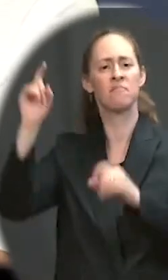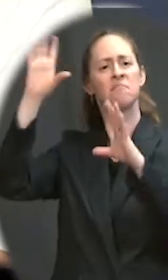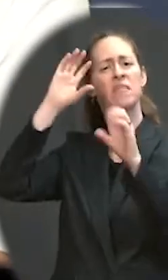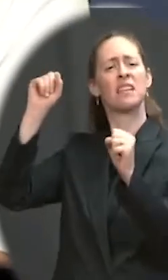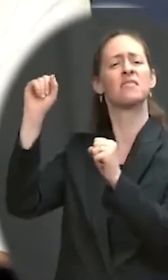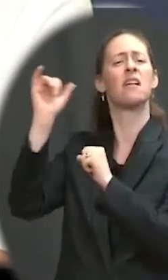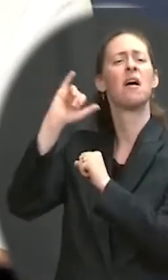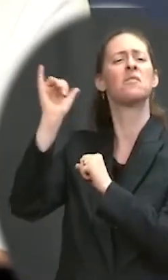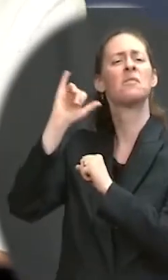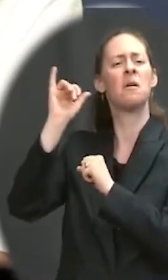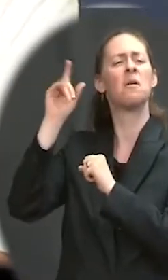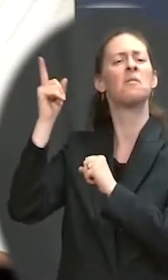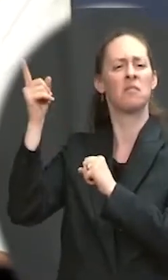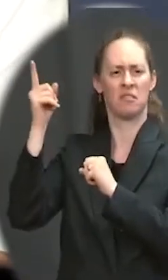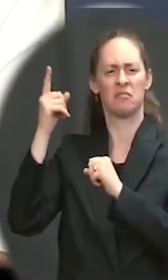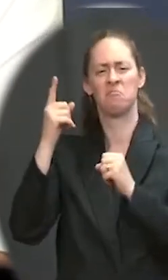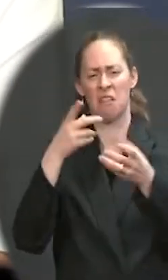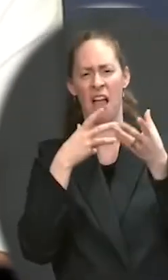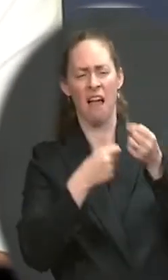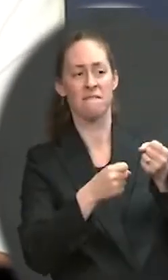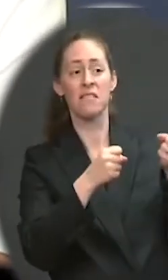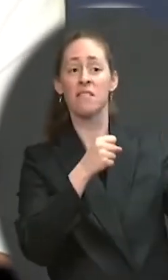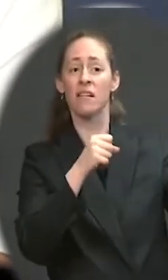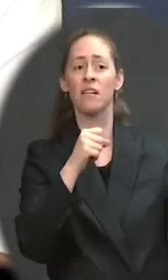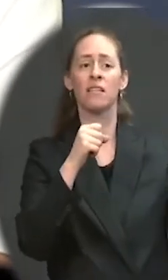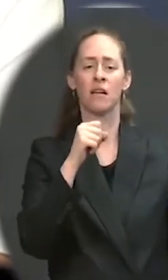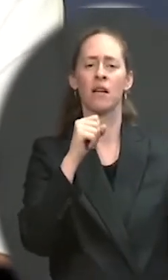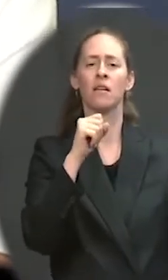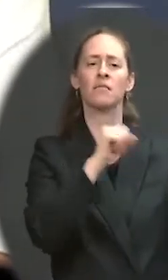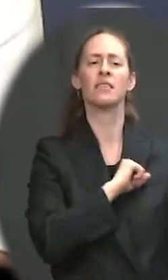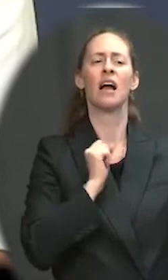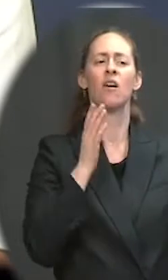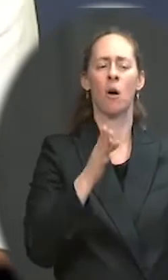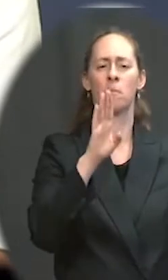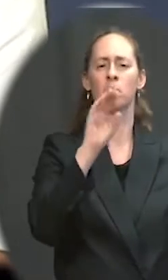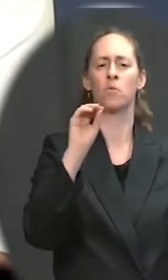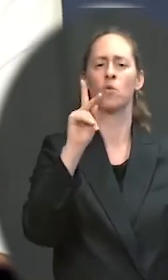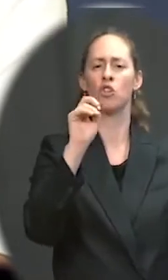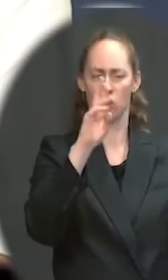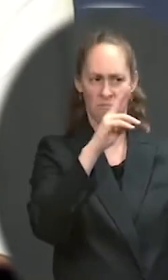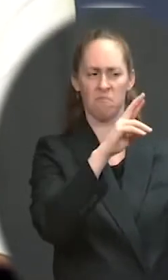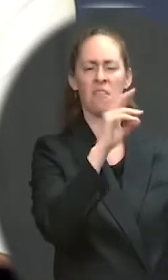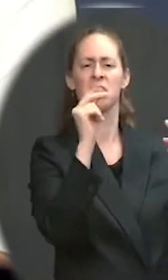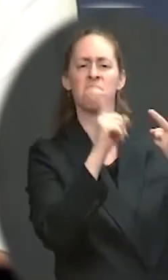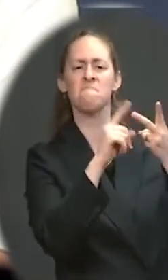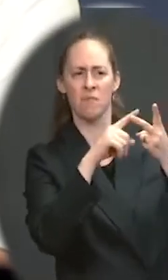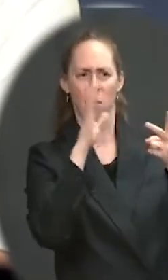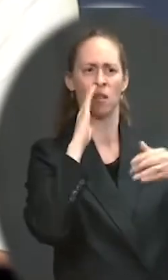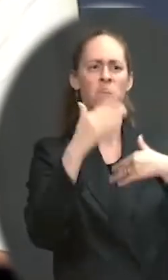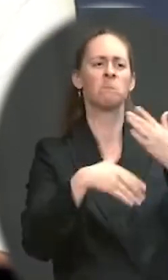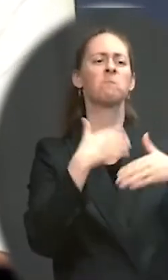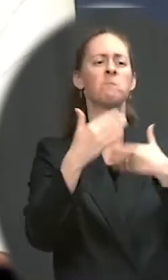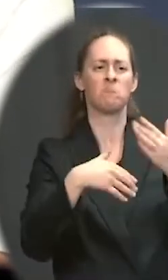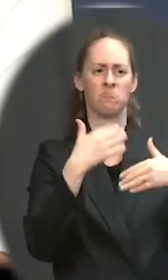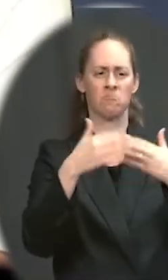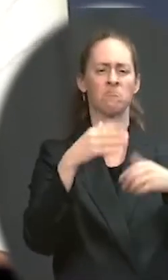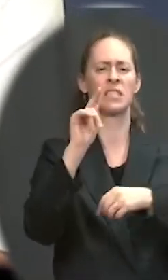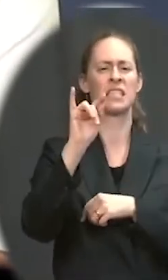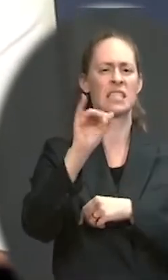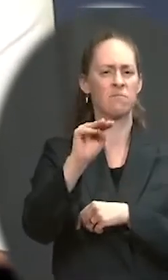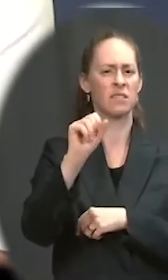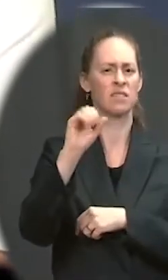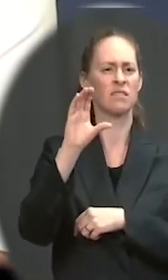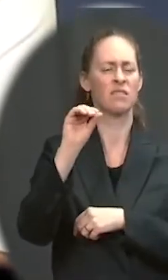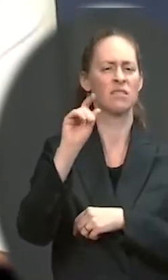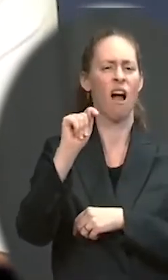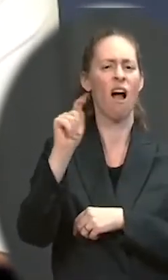obviously, Senator Tim Scott, who he called out in his speech just last week. And we're, we remain, we are in close